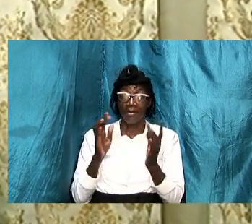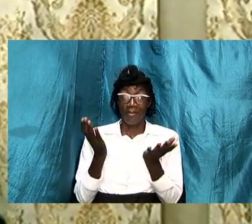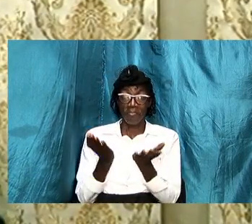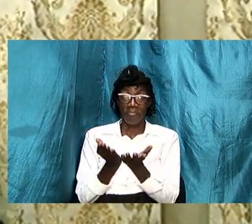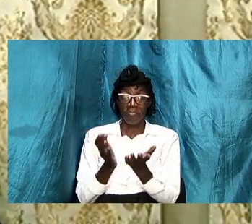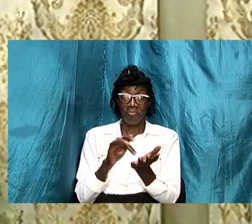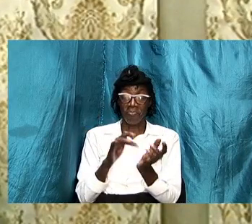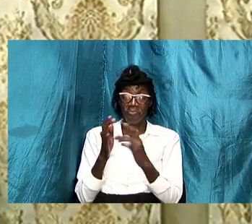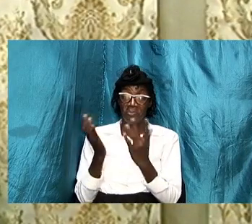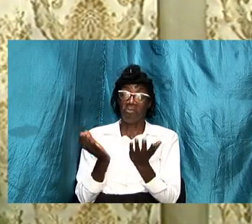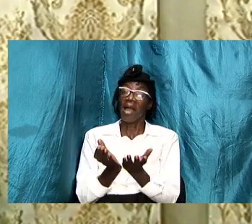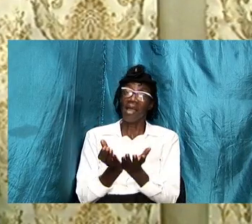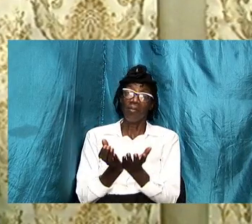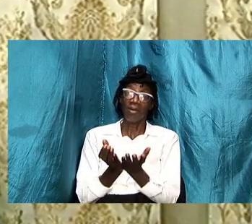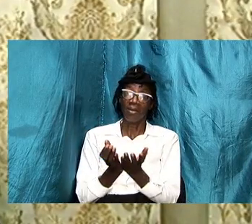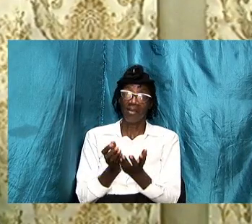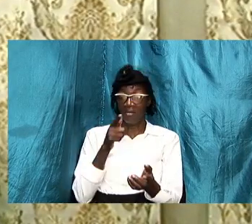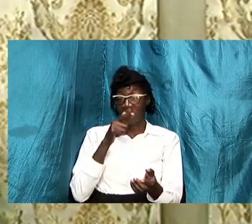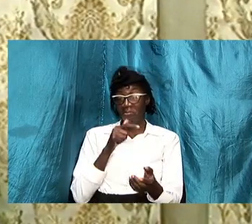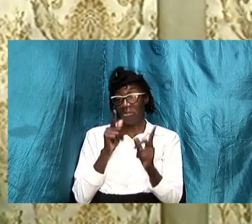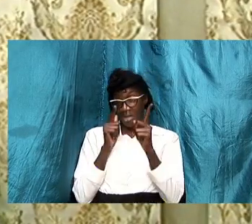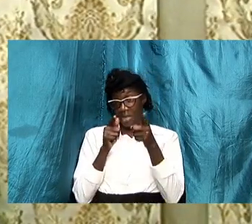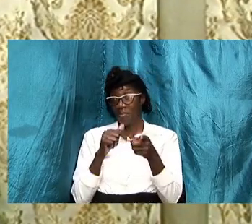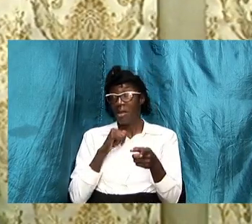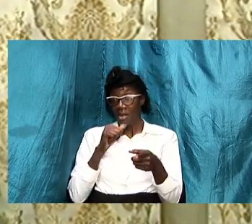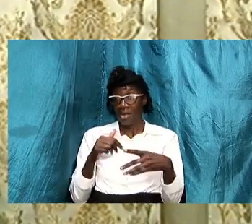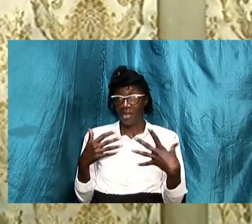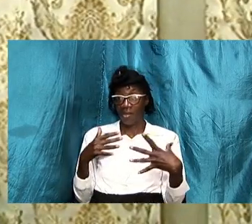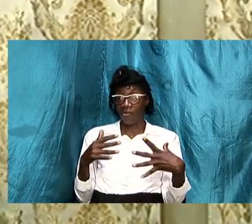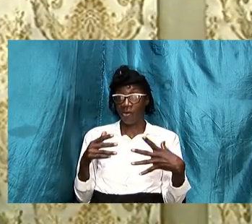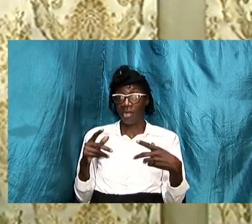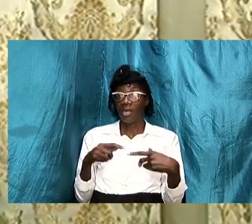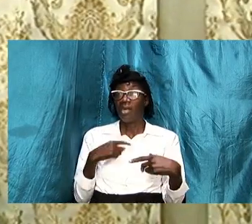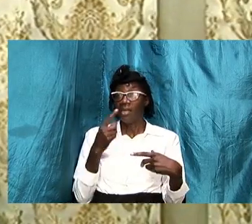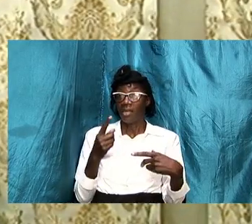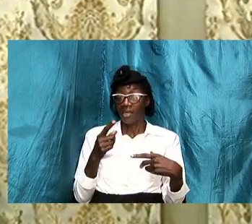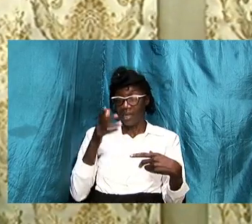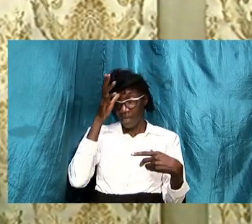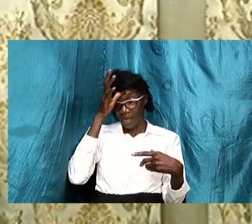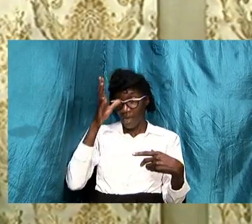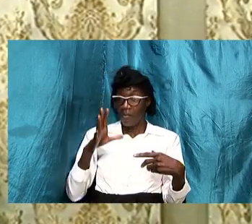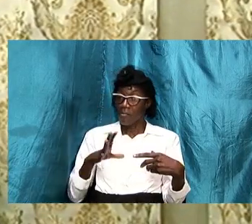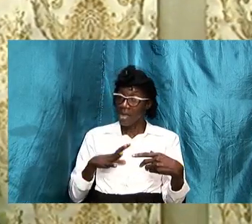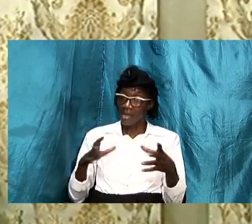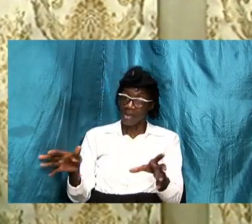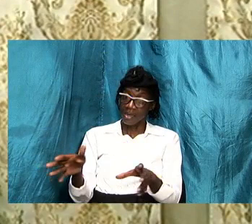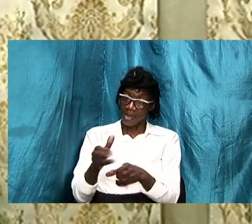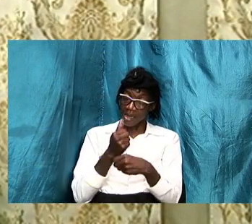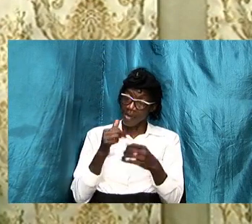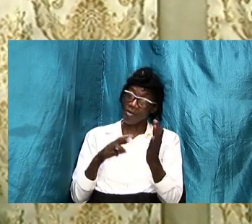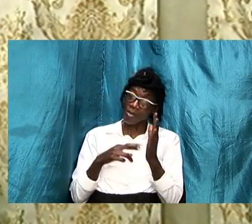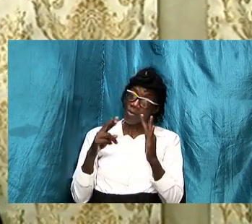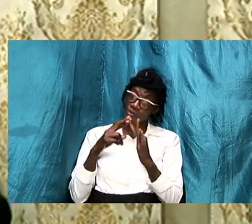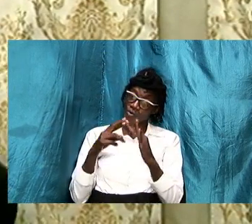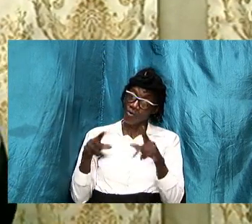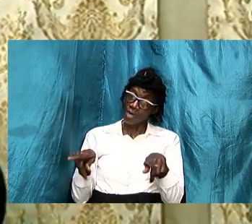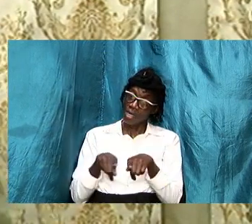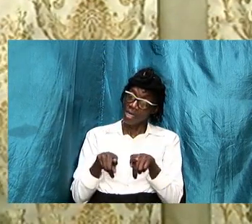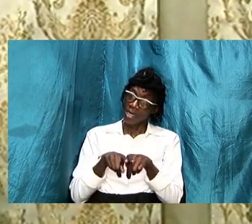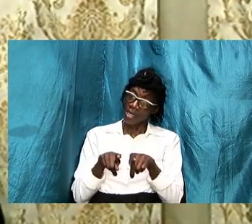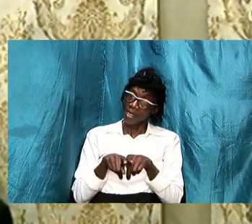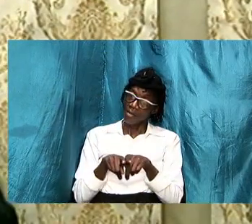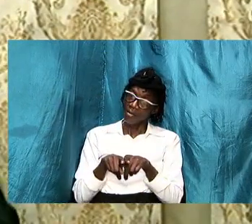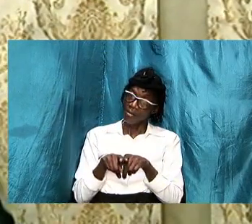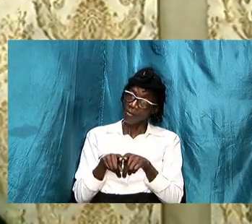and i was not afraid to tell men to take up their roles as men and their